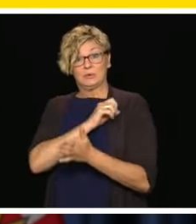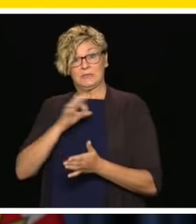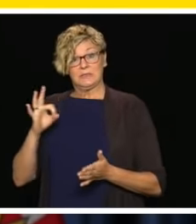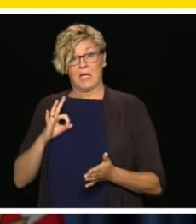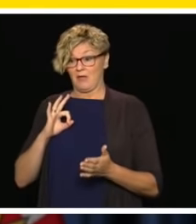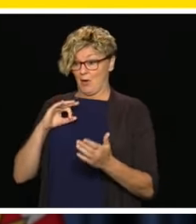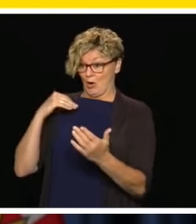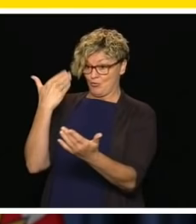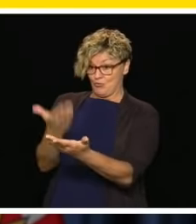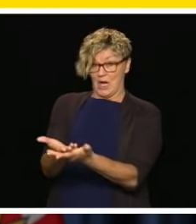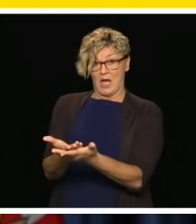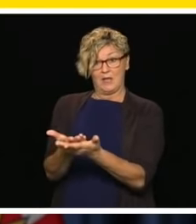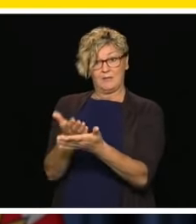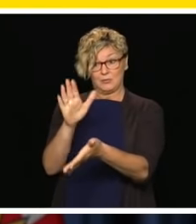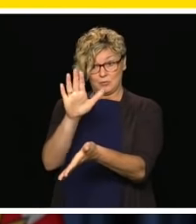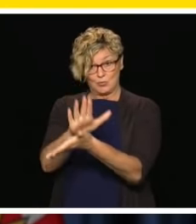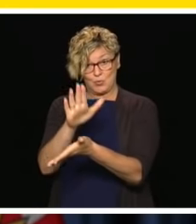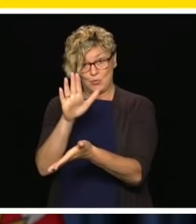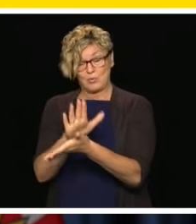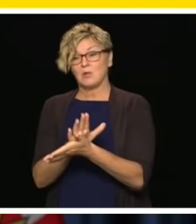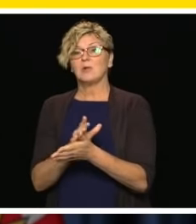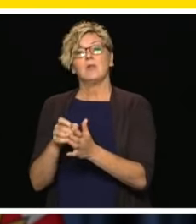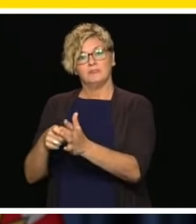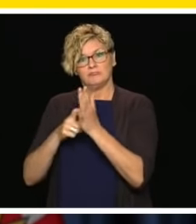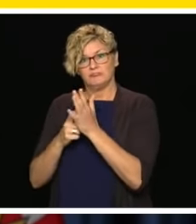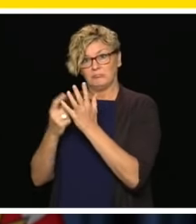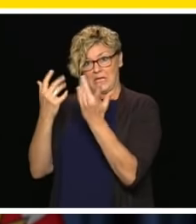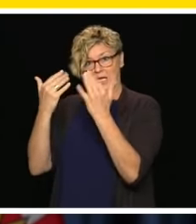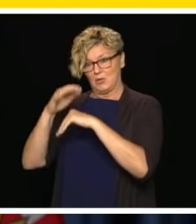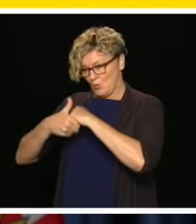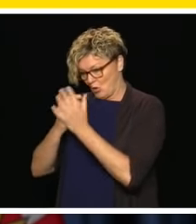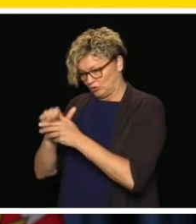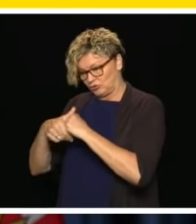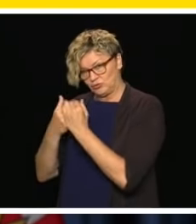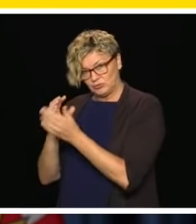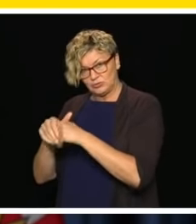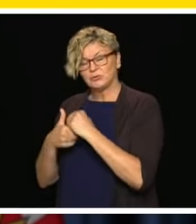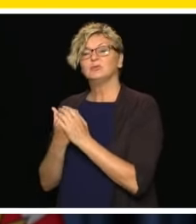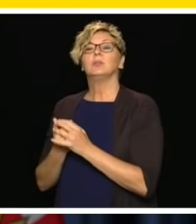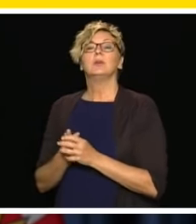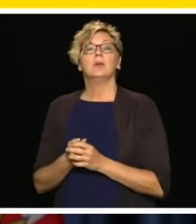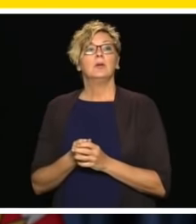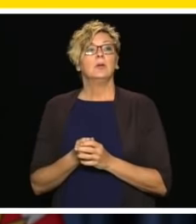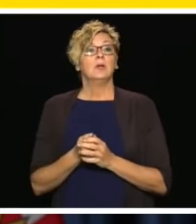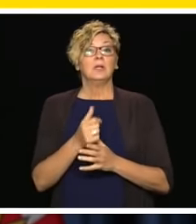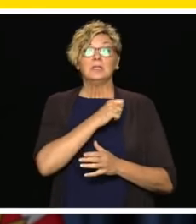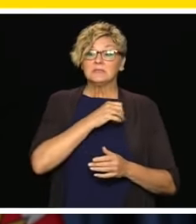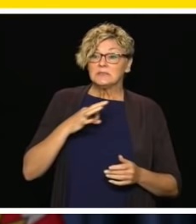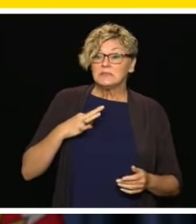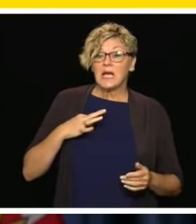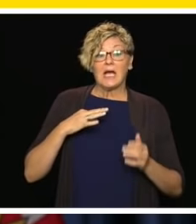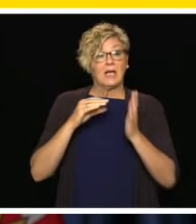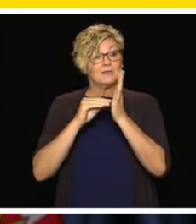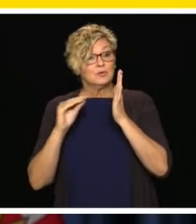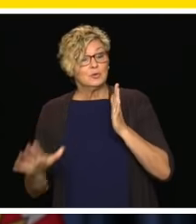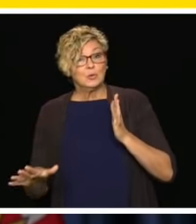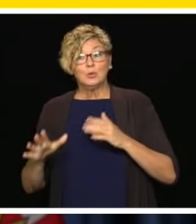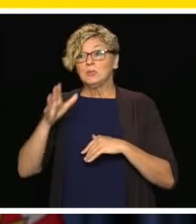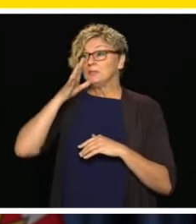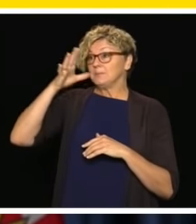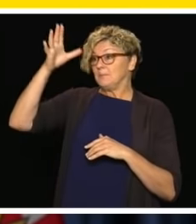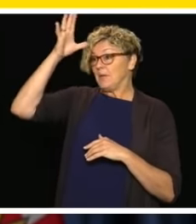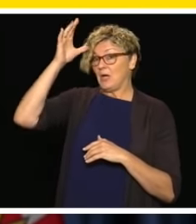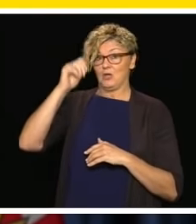upon entering school property. There will be more hand sanitizing and cleaning stations available. And staff and students and parents